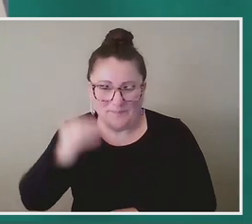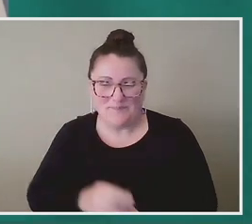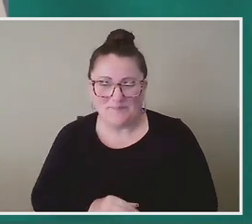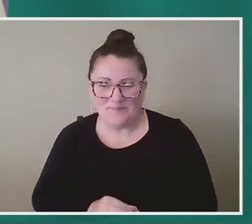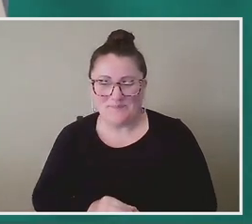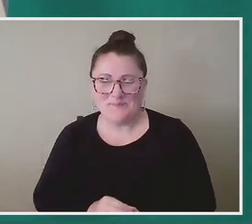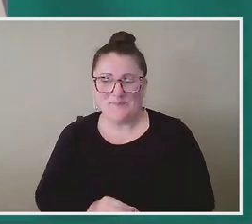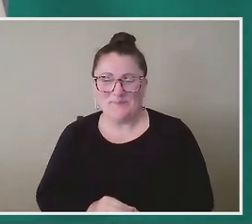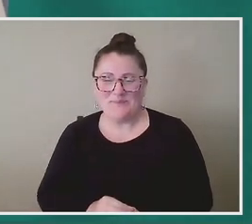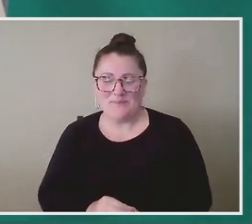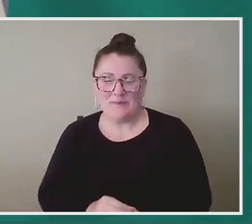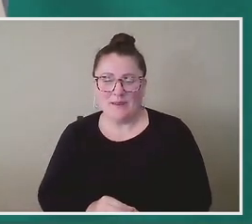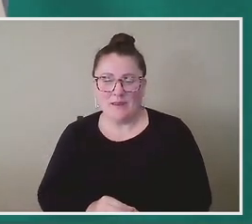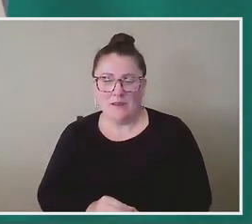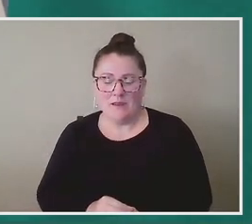said,